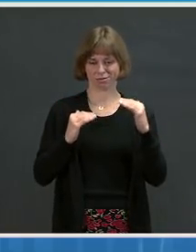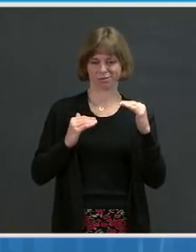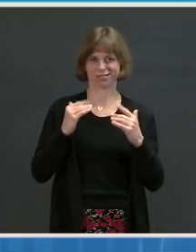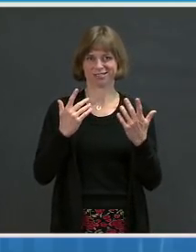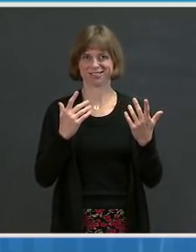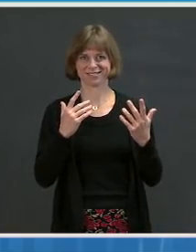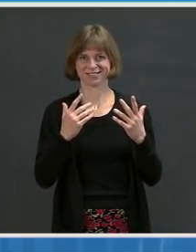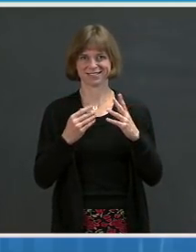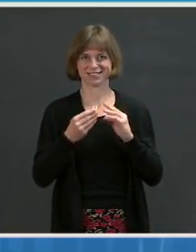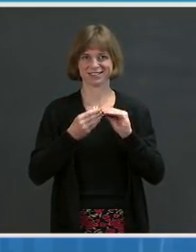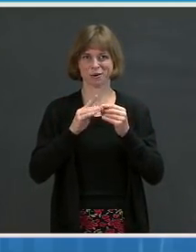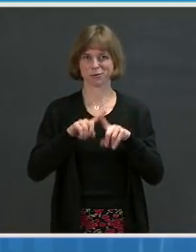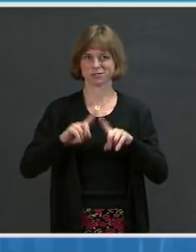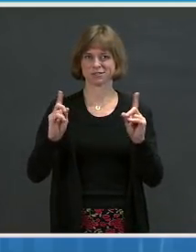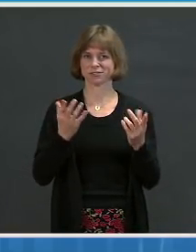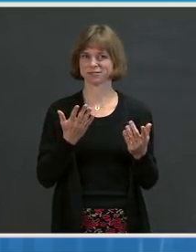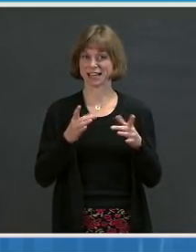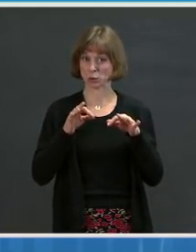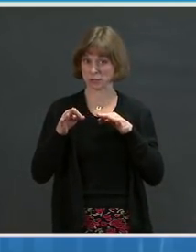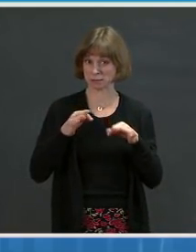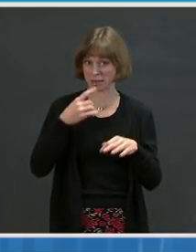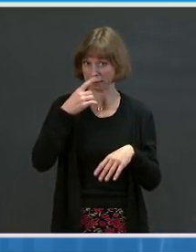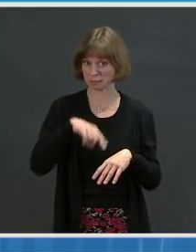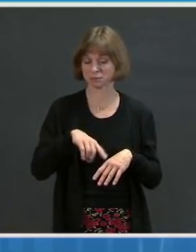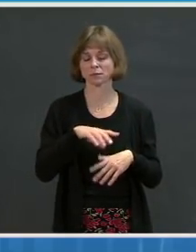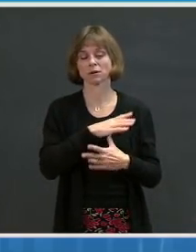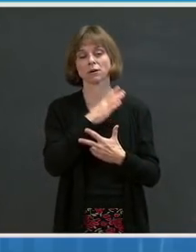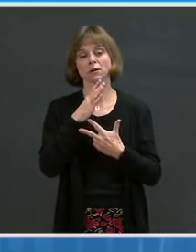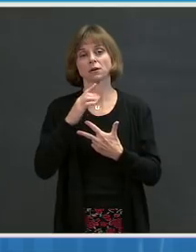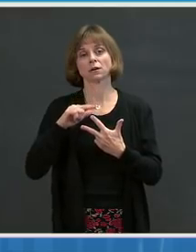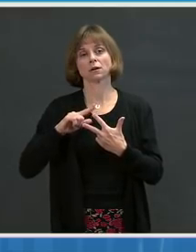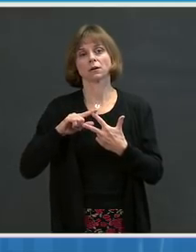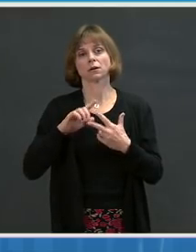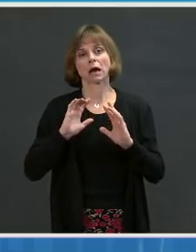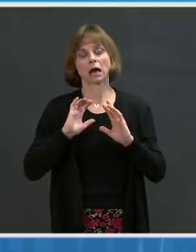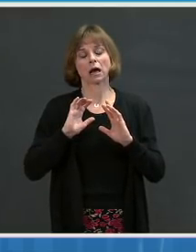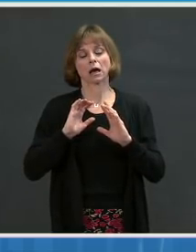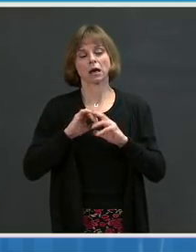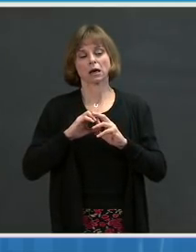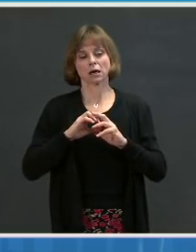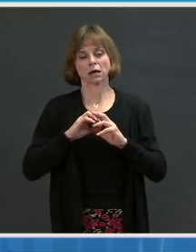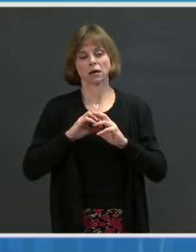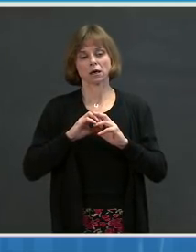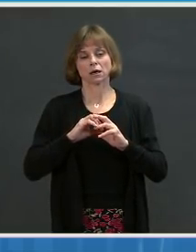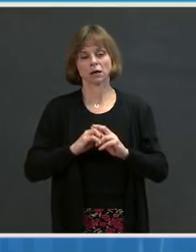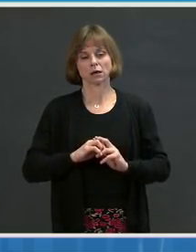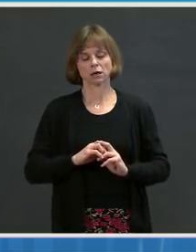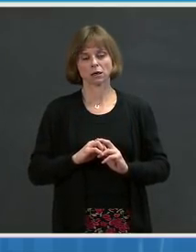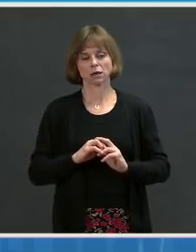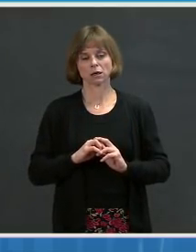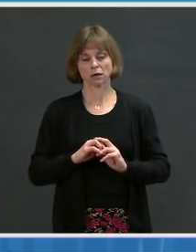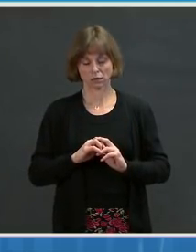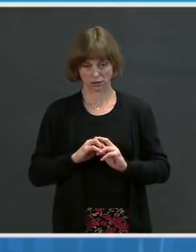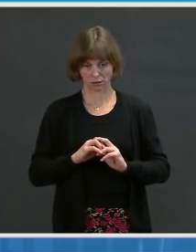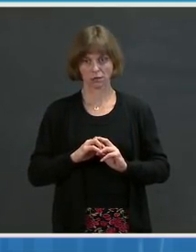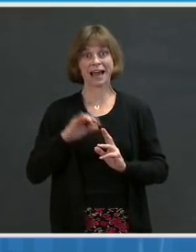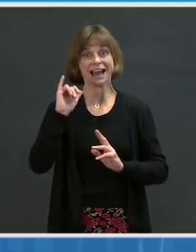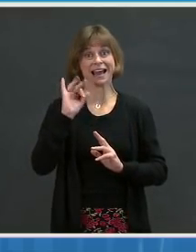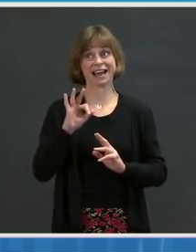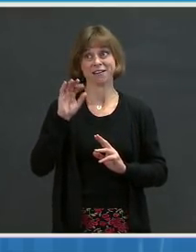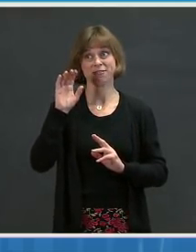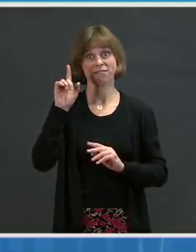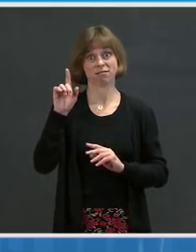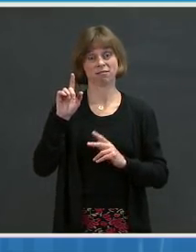how do you believe that the arrival of this vaccine, if in fact it is approved, will